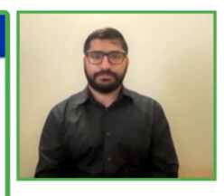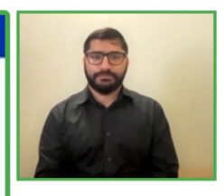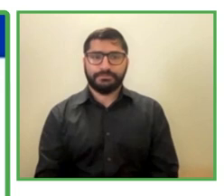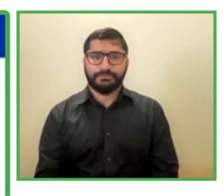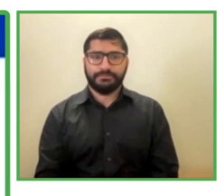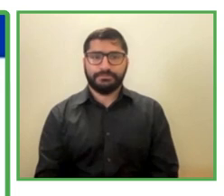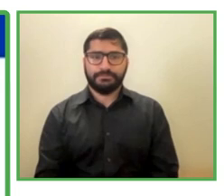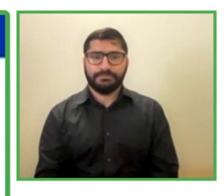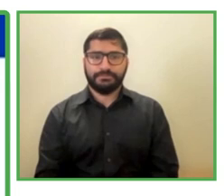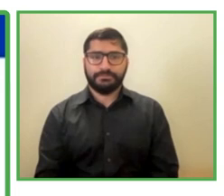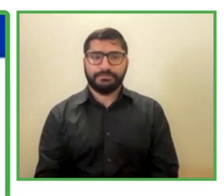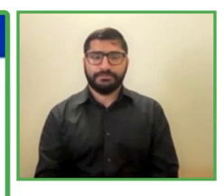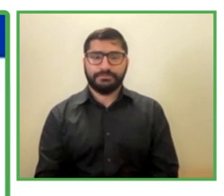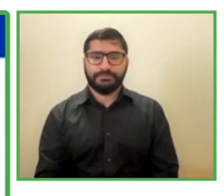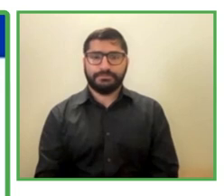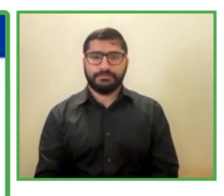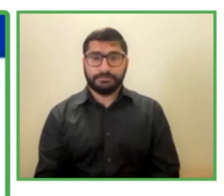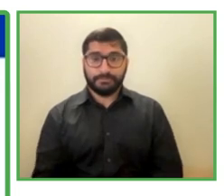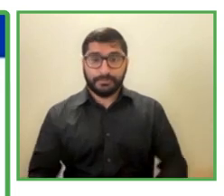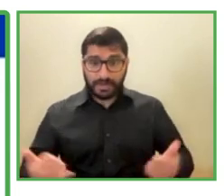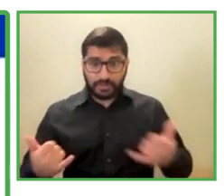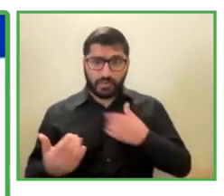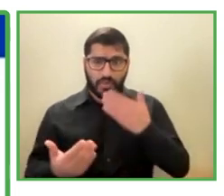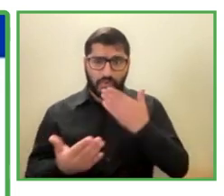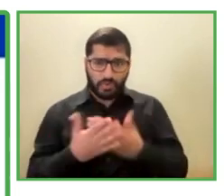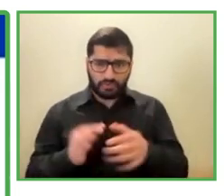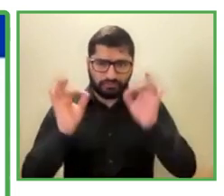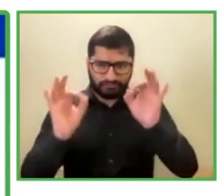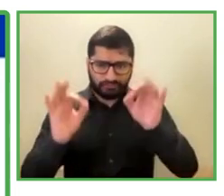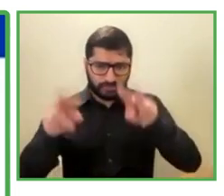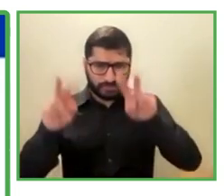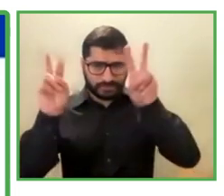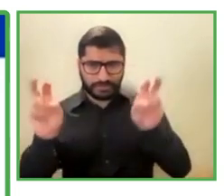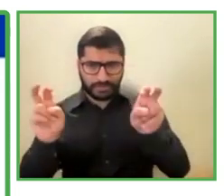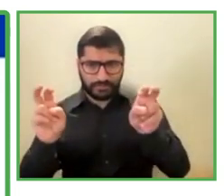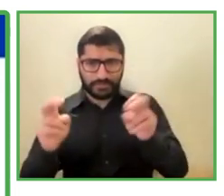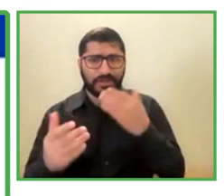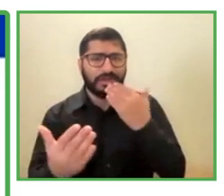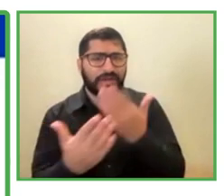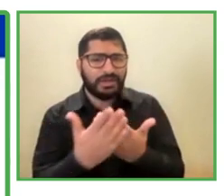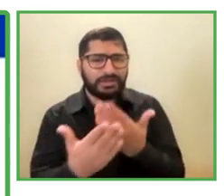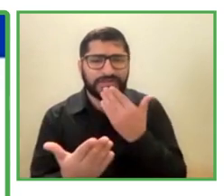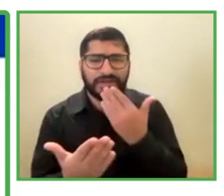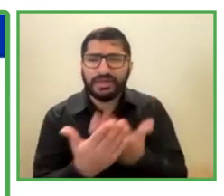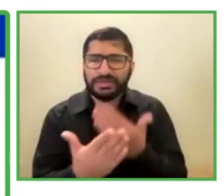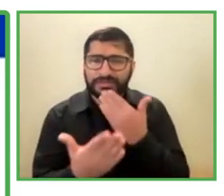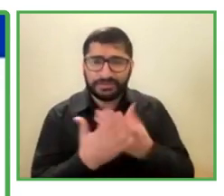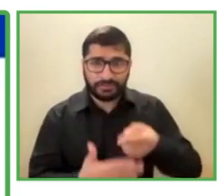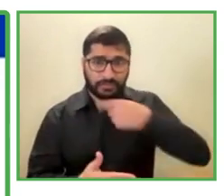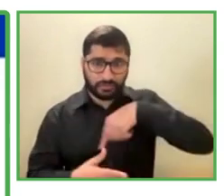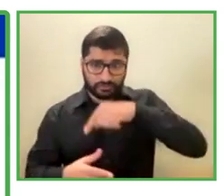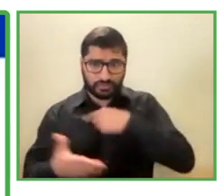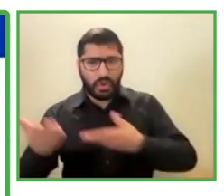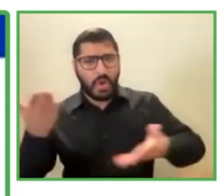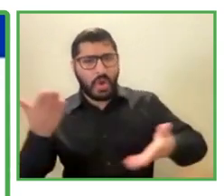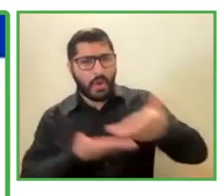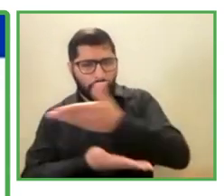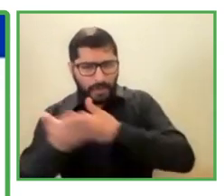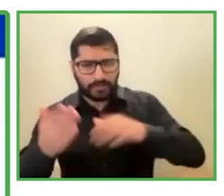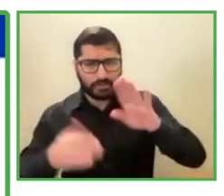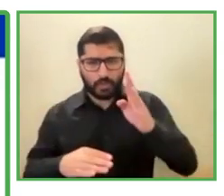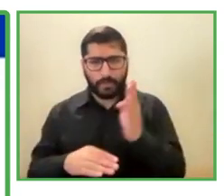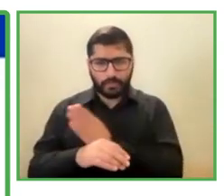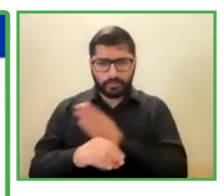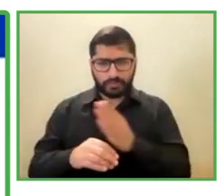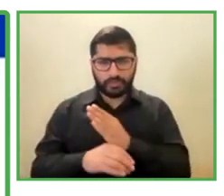Well, this would be everything. And thank you very much for being in, letting us share the honest